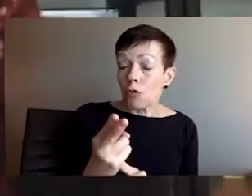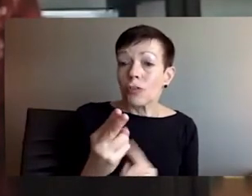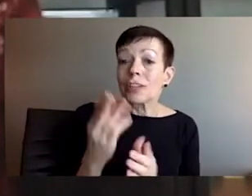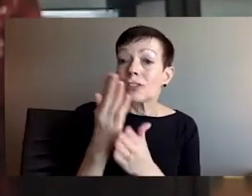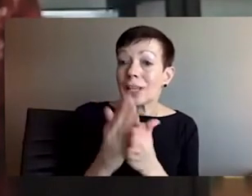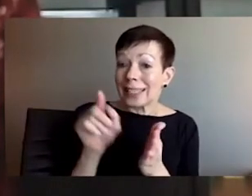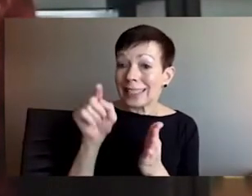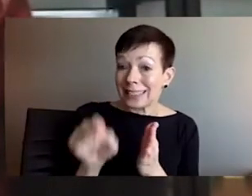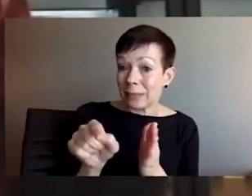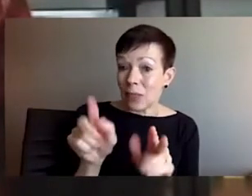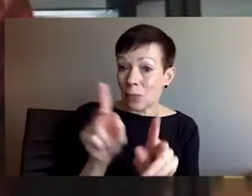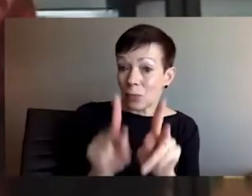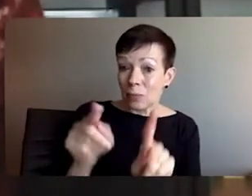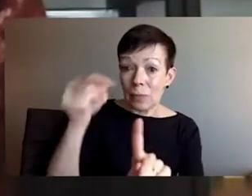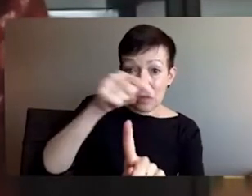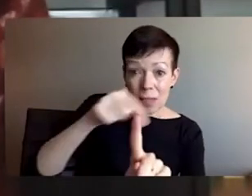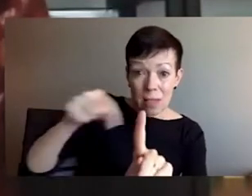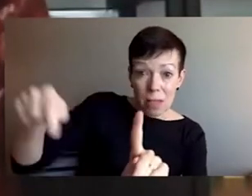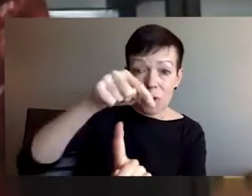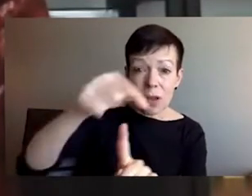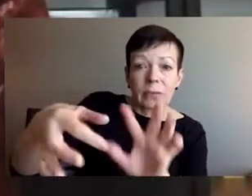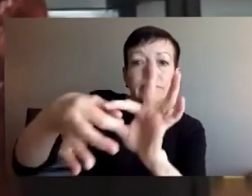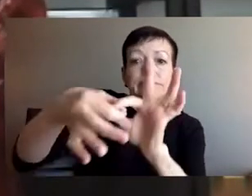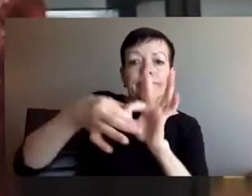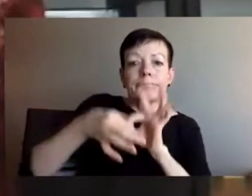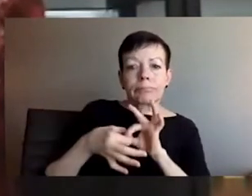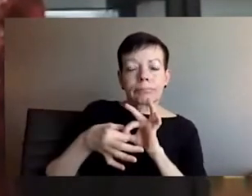familiar, who fled Ukraine to Russia.